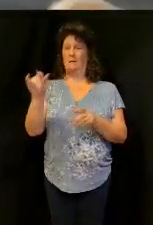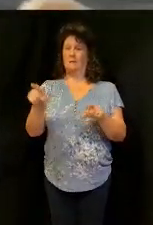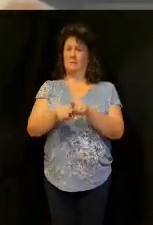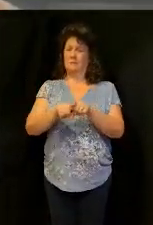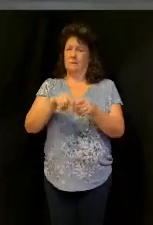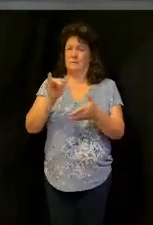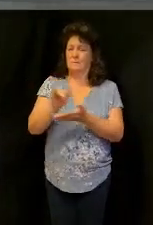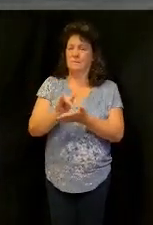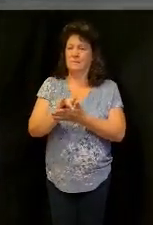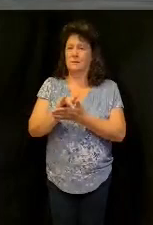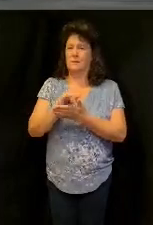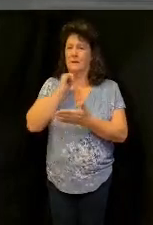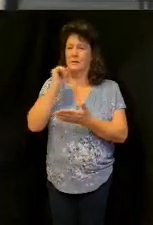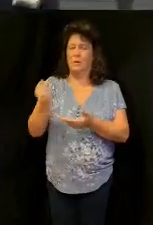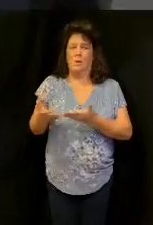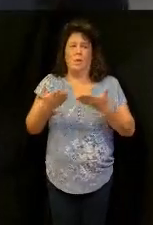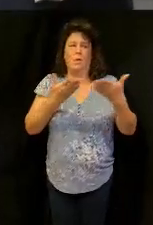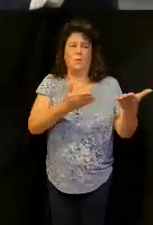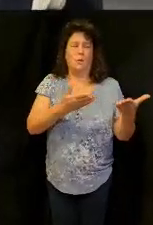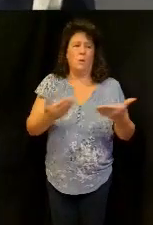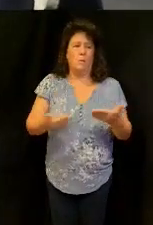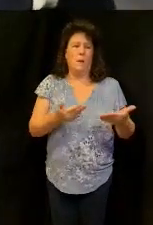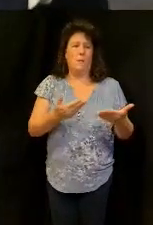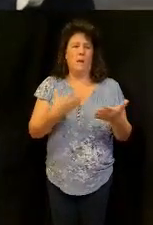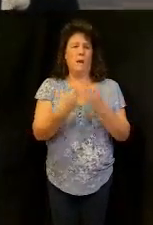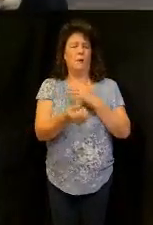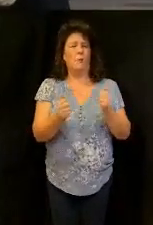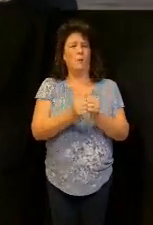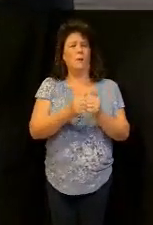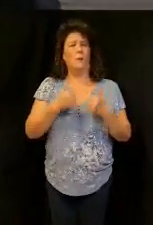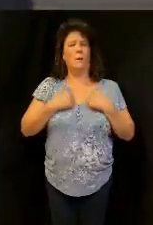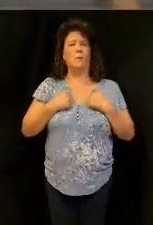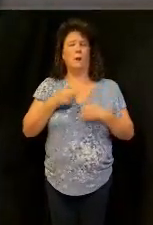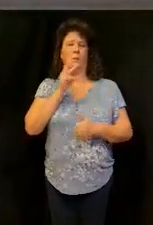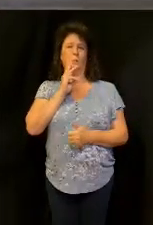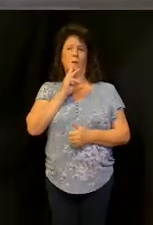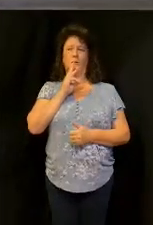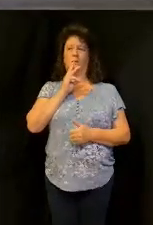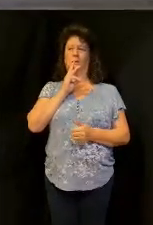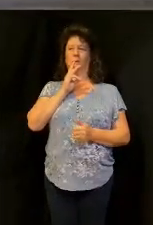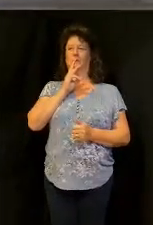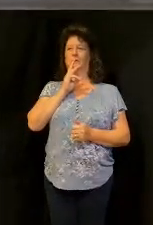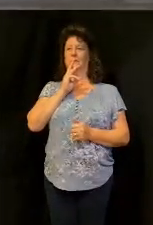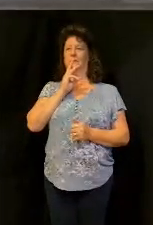So don't throw the baby out with the bathwater.